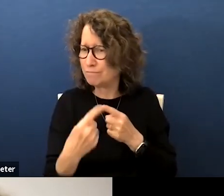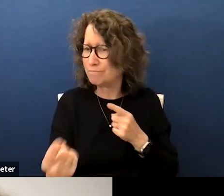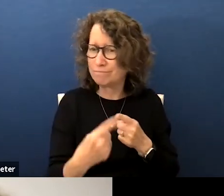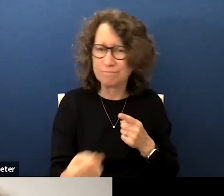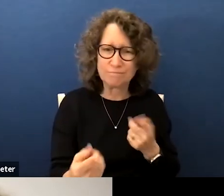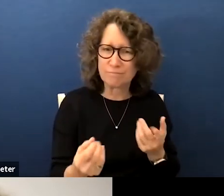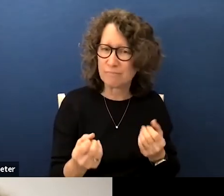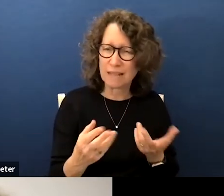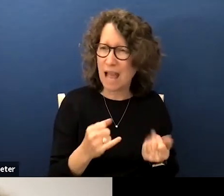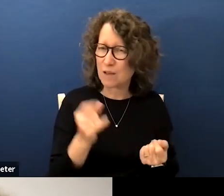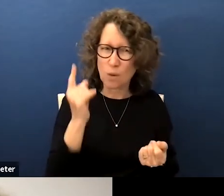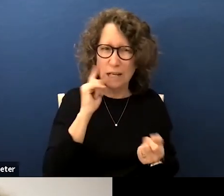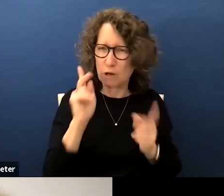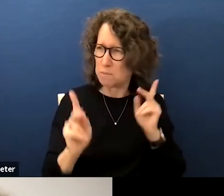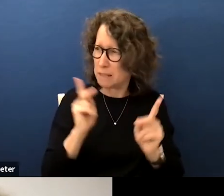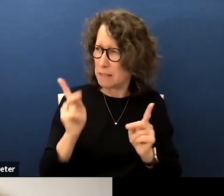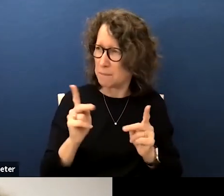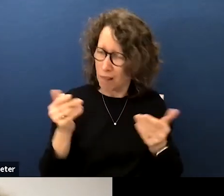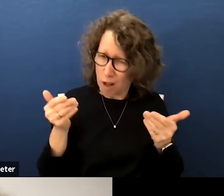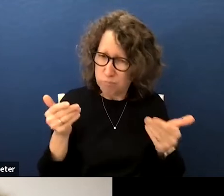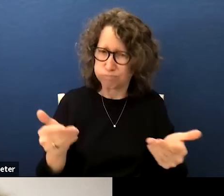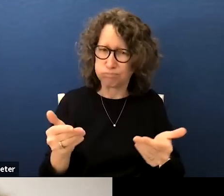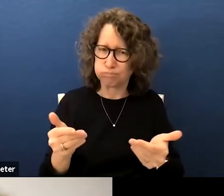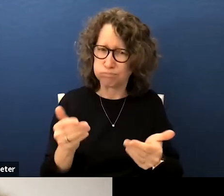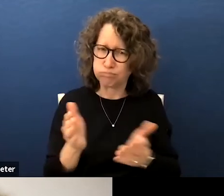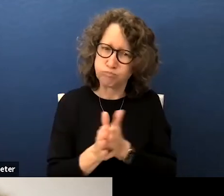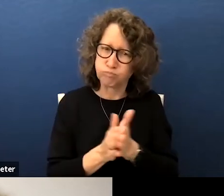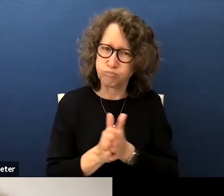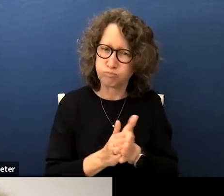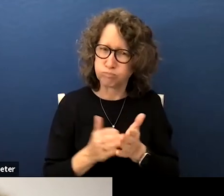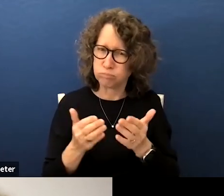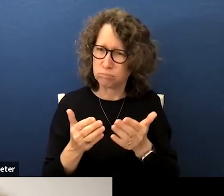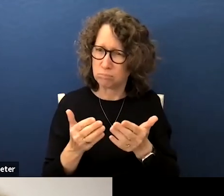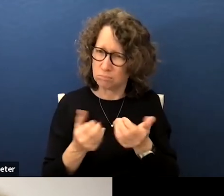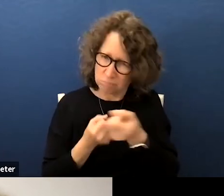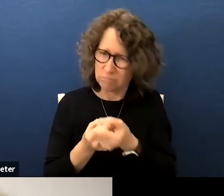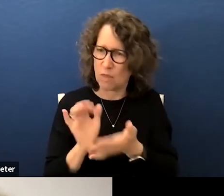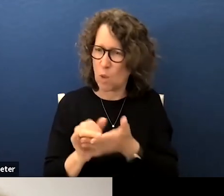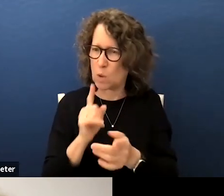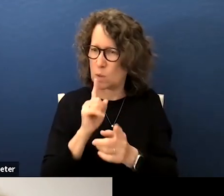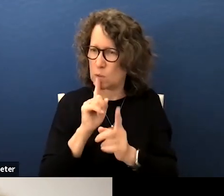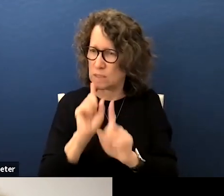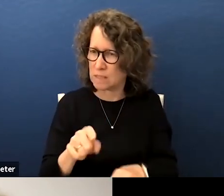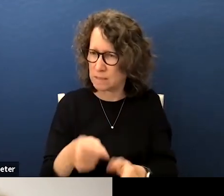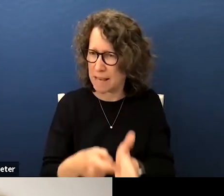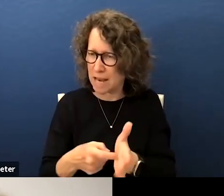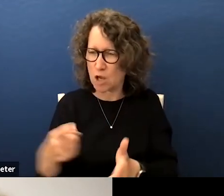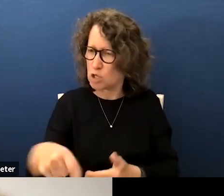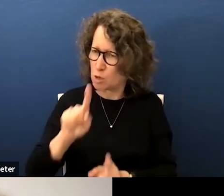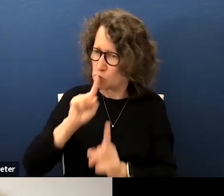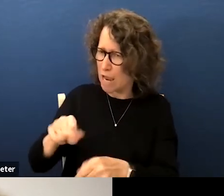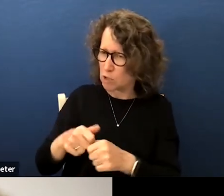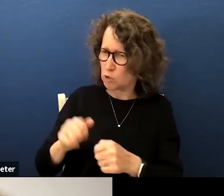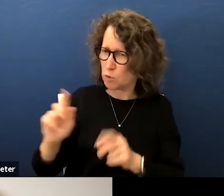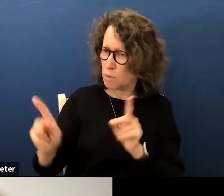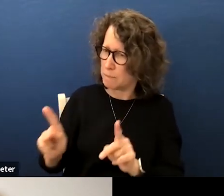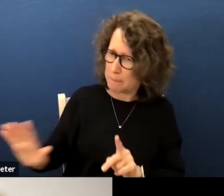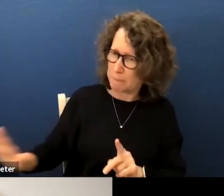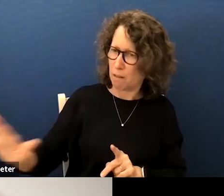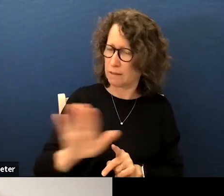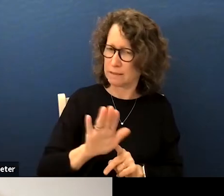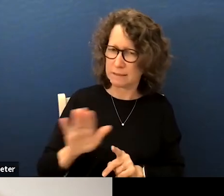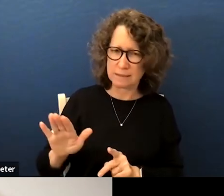any other um people going for these vaccine mandates so you're supposed to react to the public's um